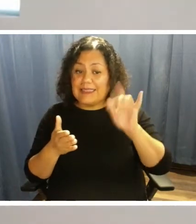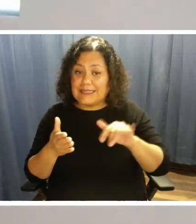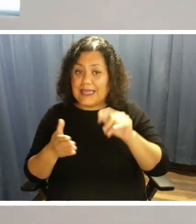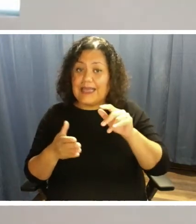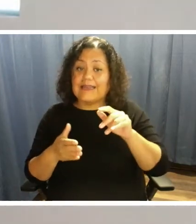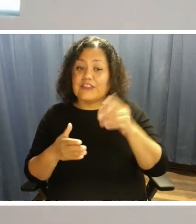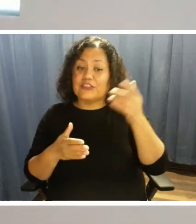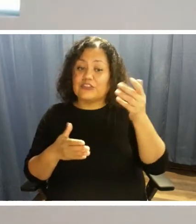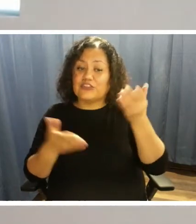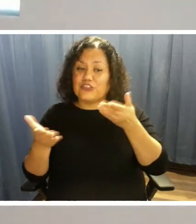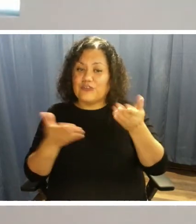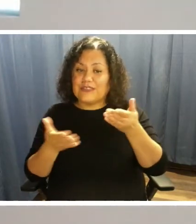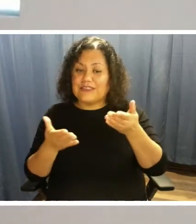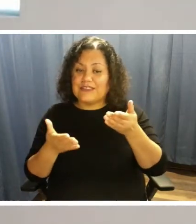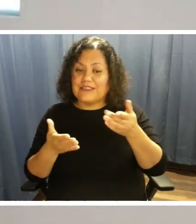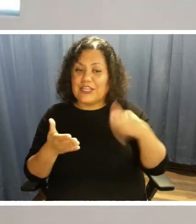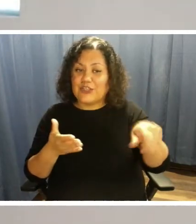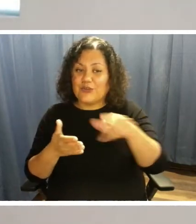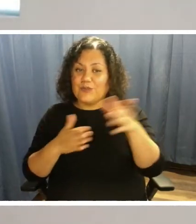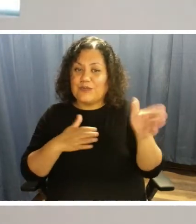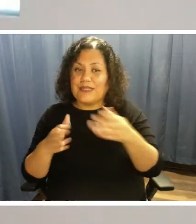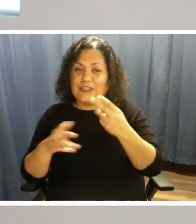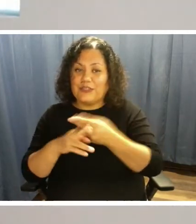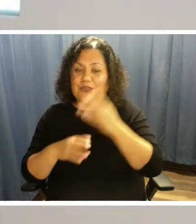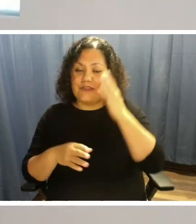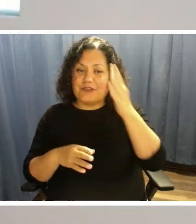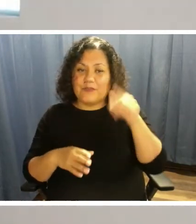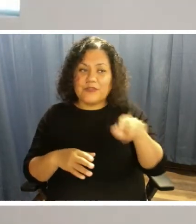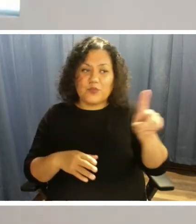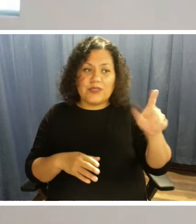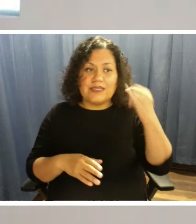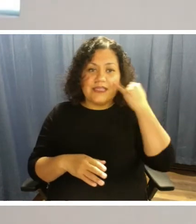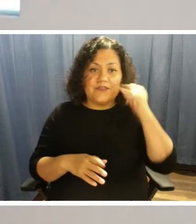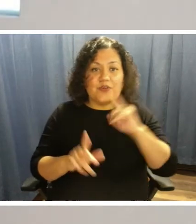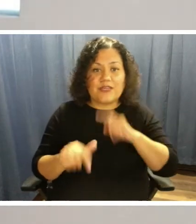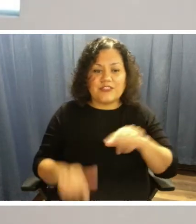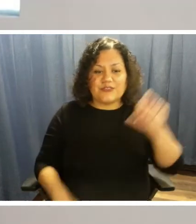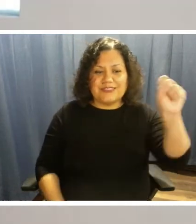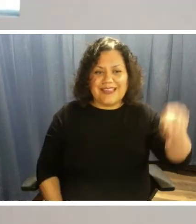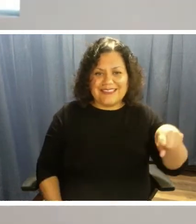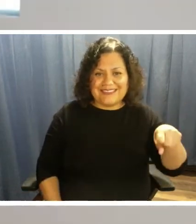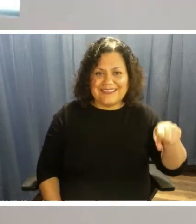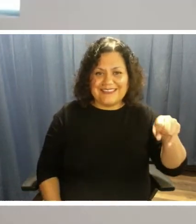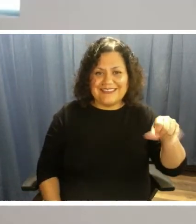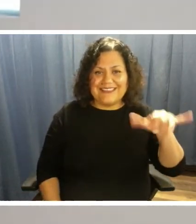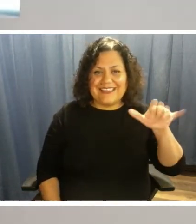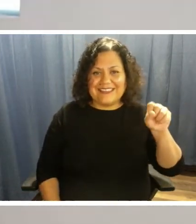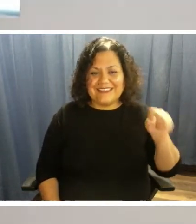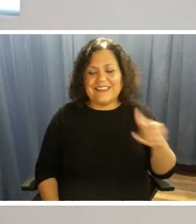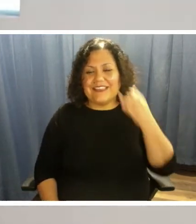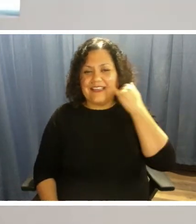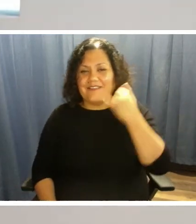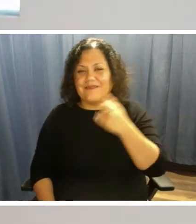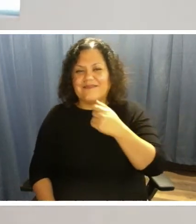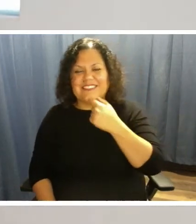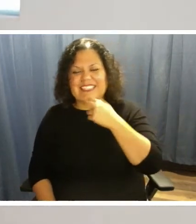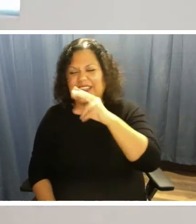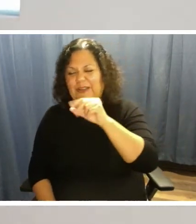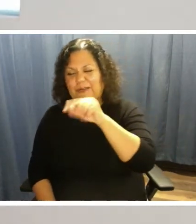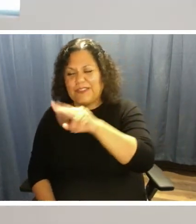Trans service that you plan on using in the future? Press 1 if the answer is yes, press 2 if the answer is no, and